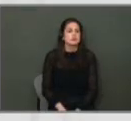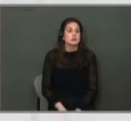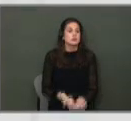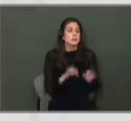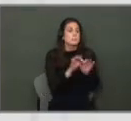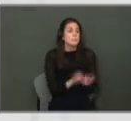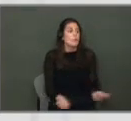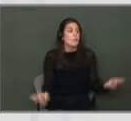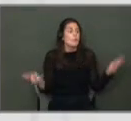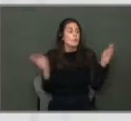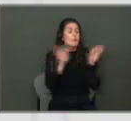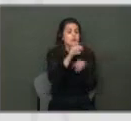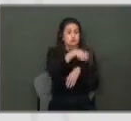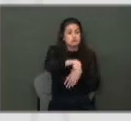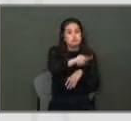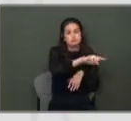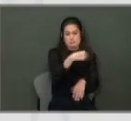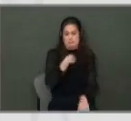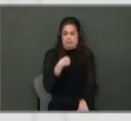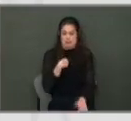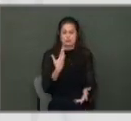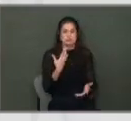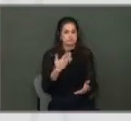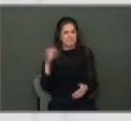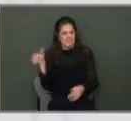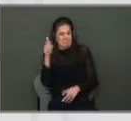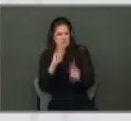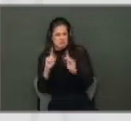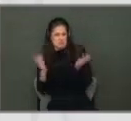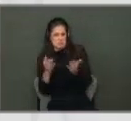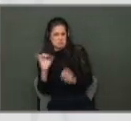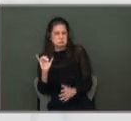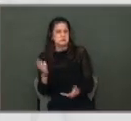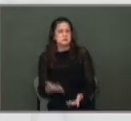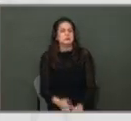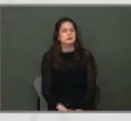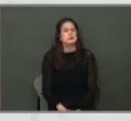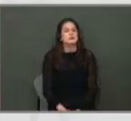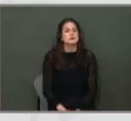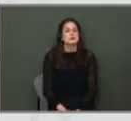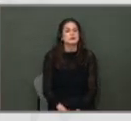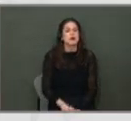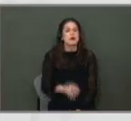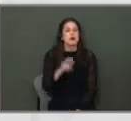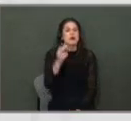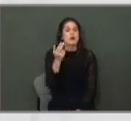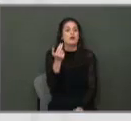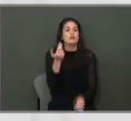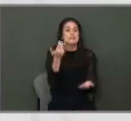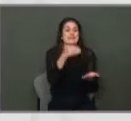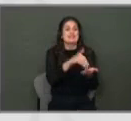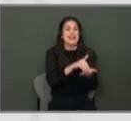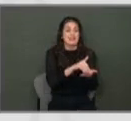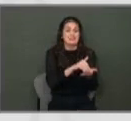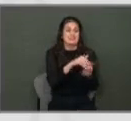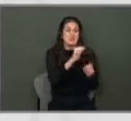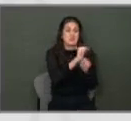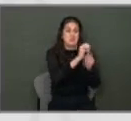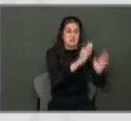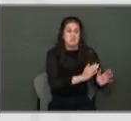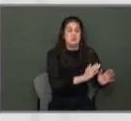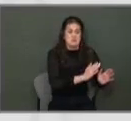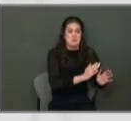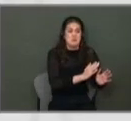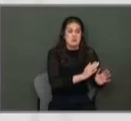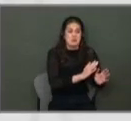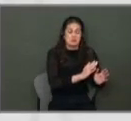Important to all of you and important to me and probably a lot of other people in the room, with over 13,000 employees, we are a major employer.